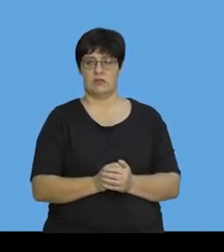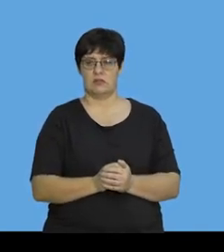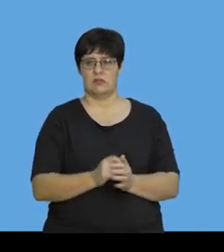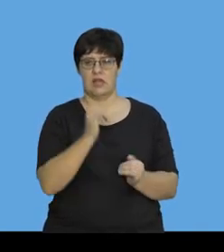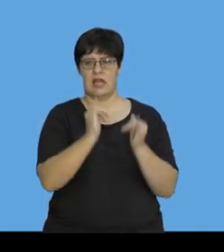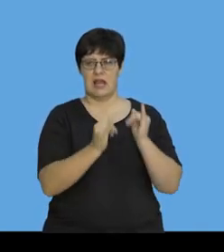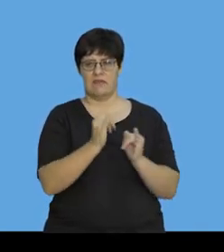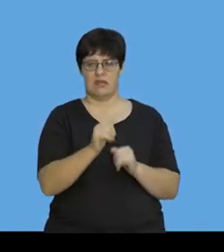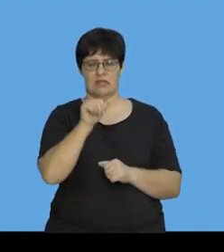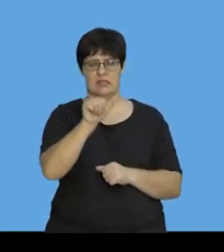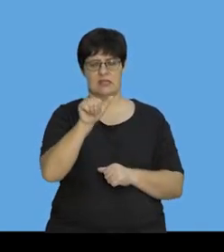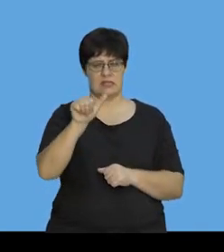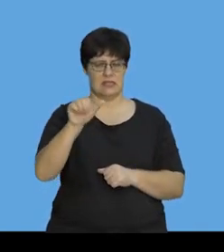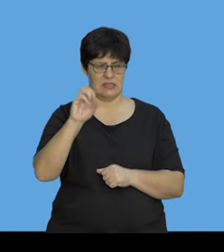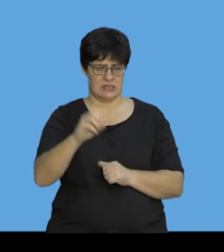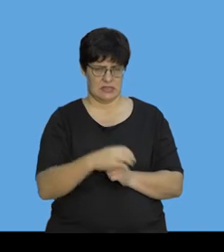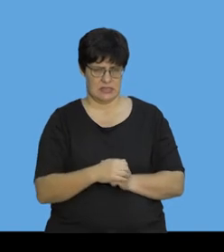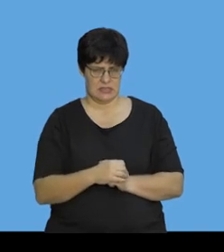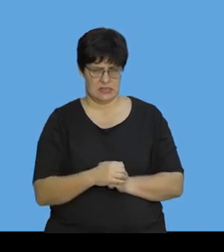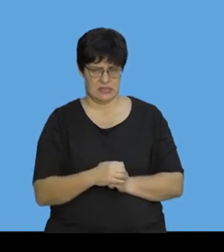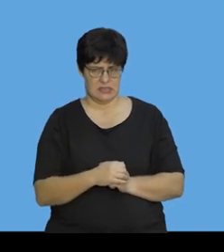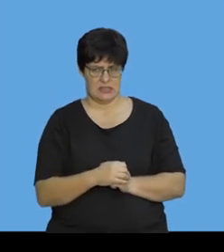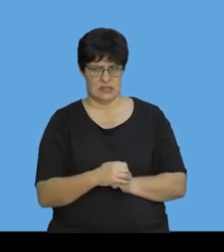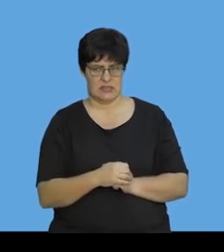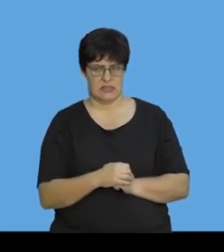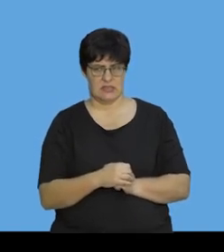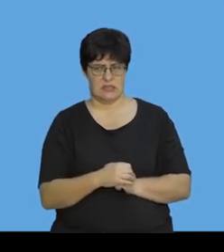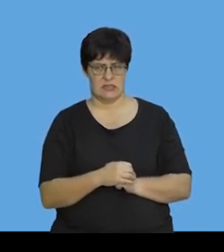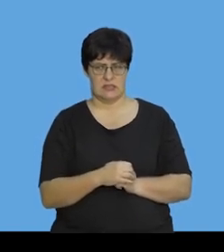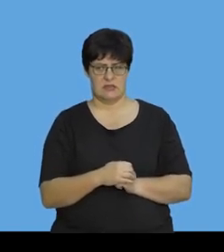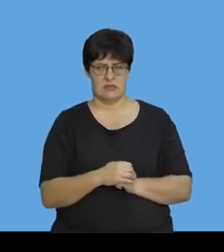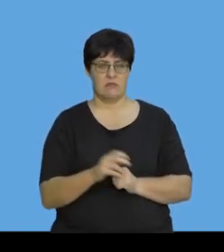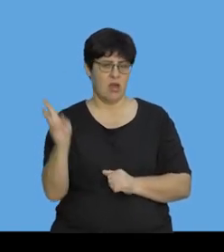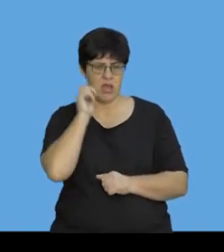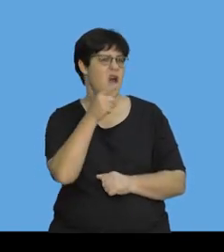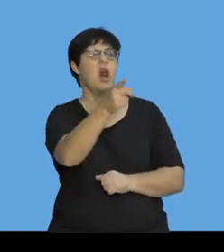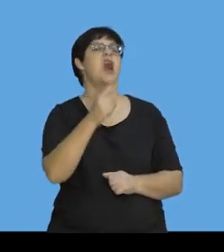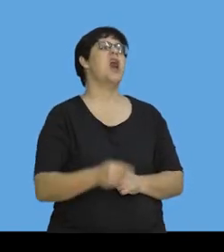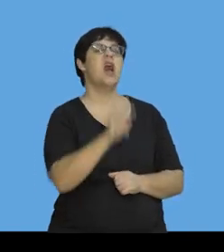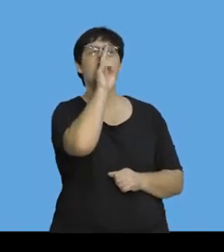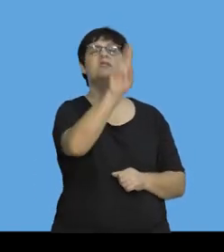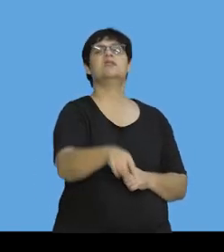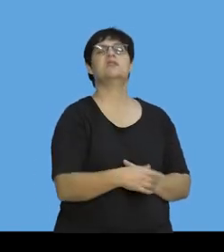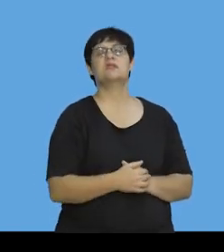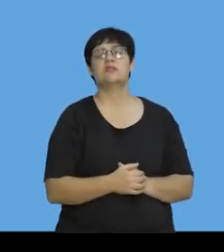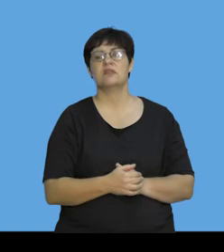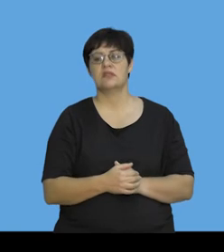Okay. Now, I get 11,660. And I can hear